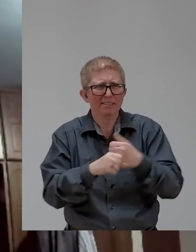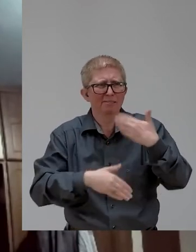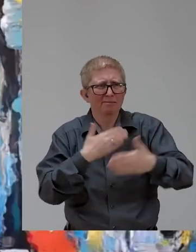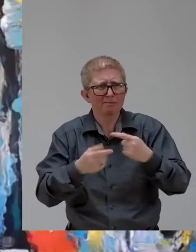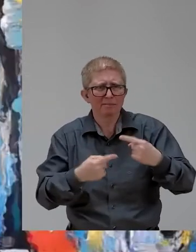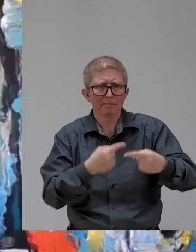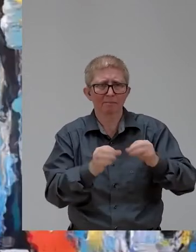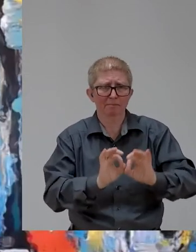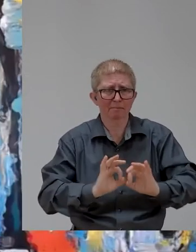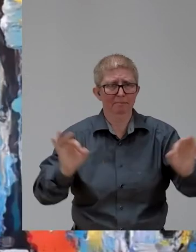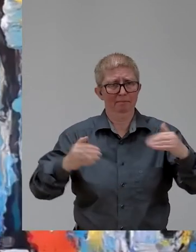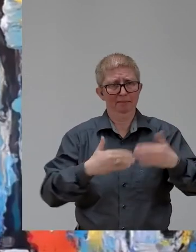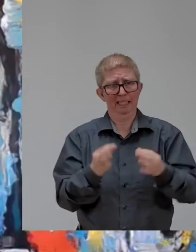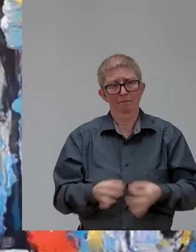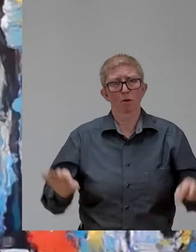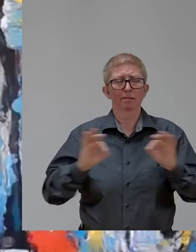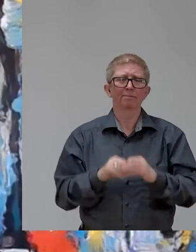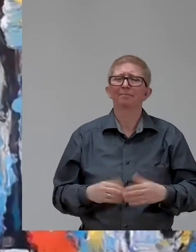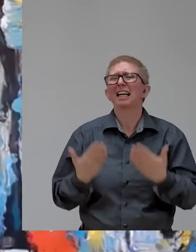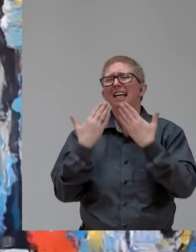Thank you very, very much, Yeti.